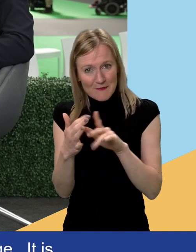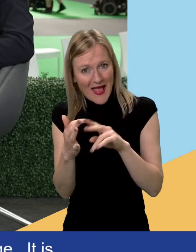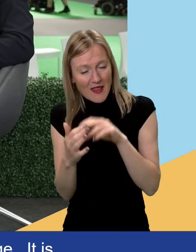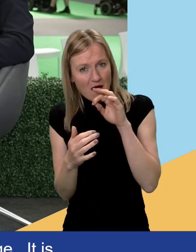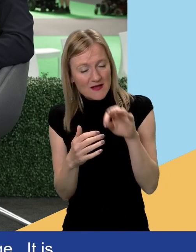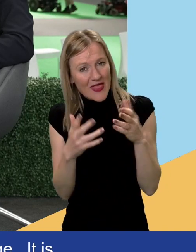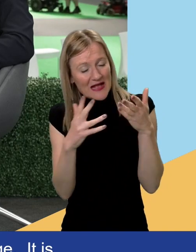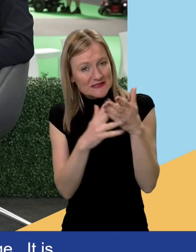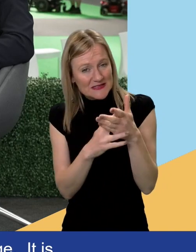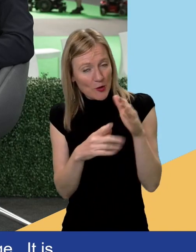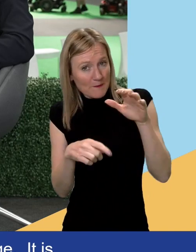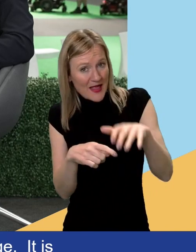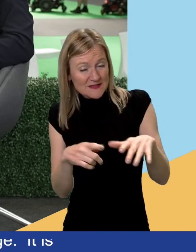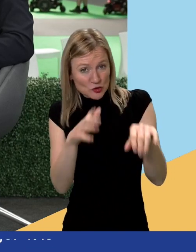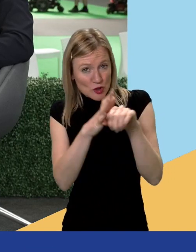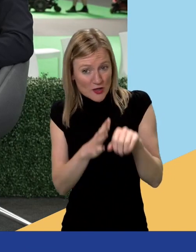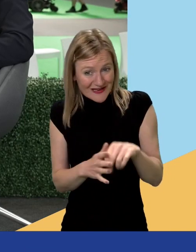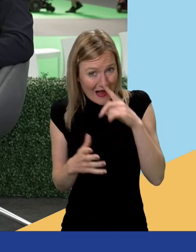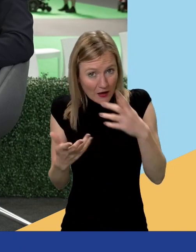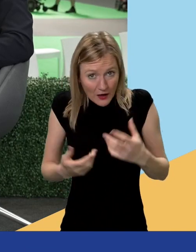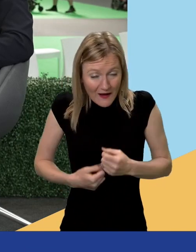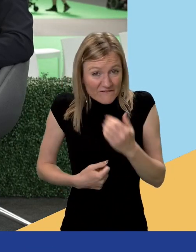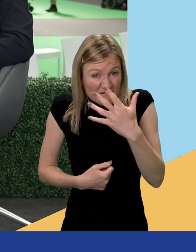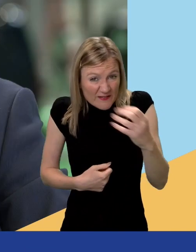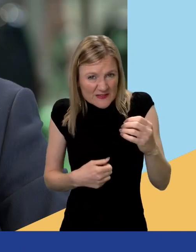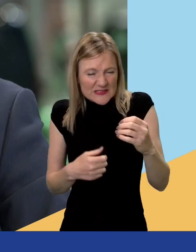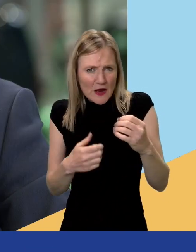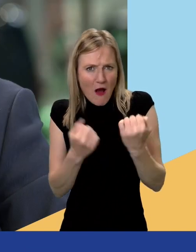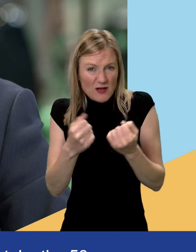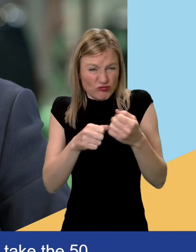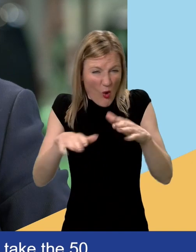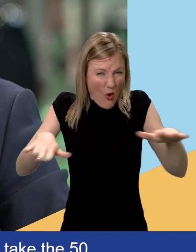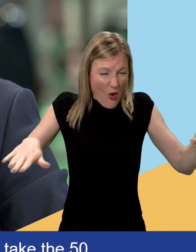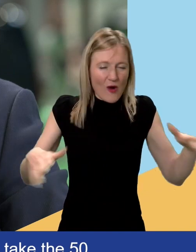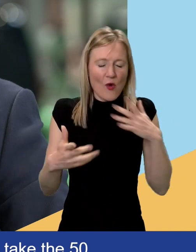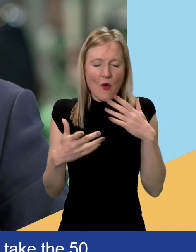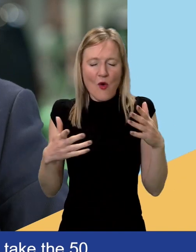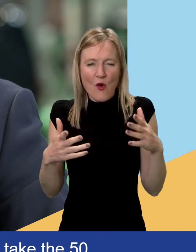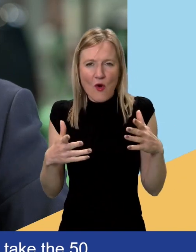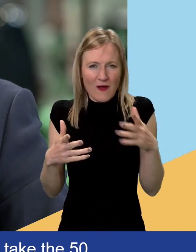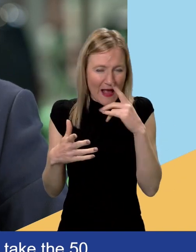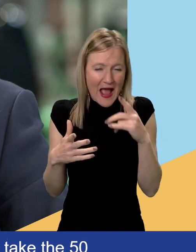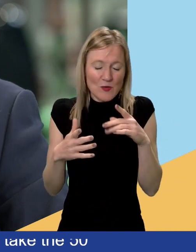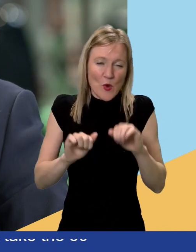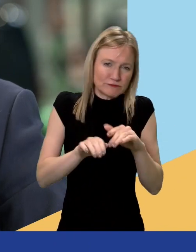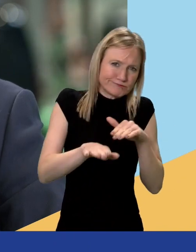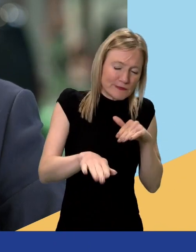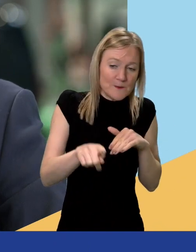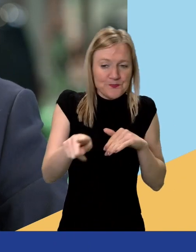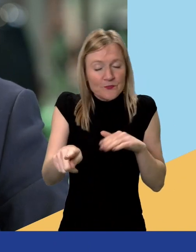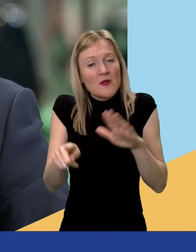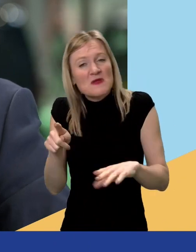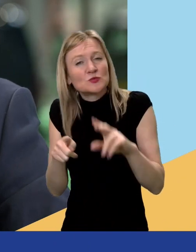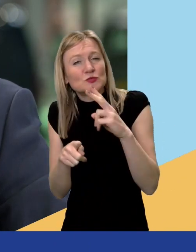for charging can take these 50 cars or they have to take it in turn? we have the space is around 24 spaces. Now, most of our